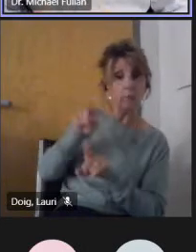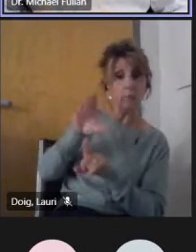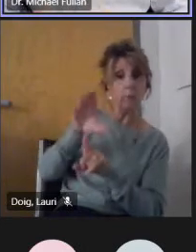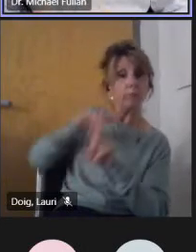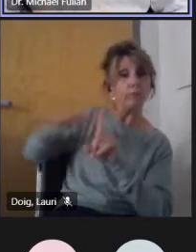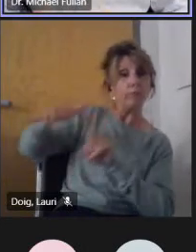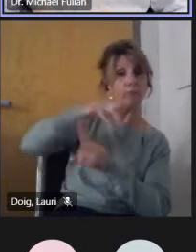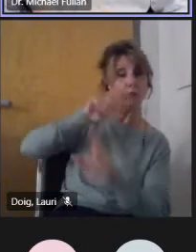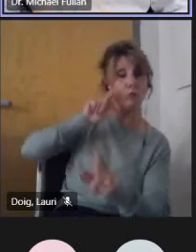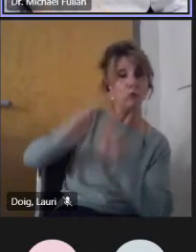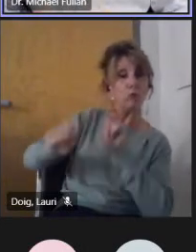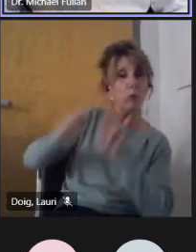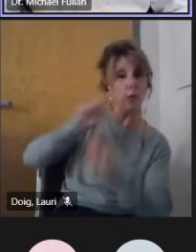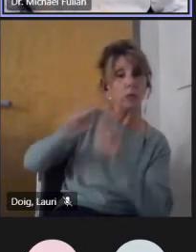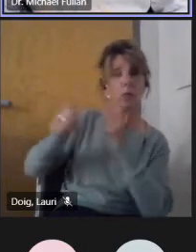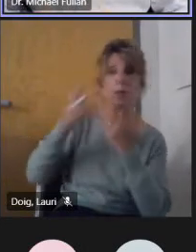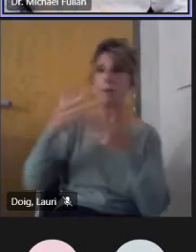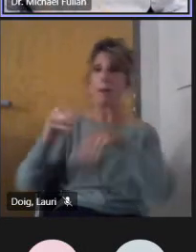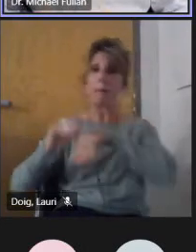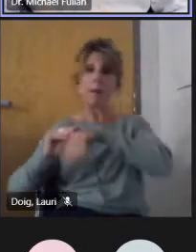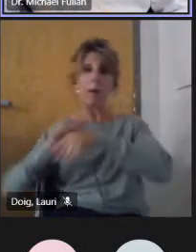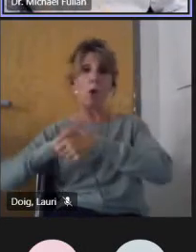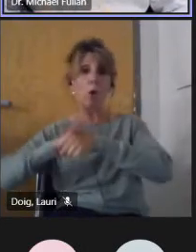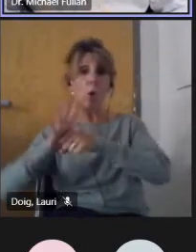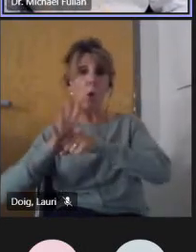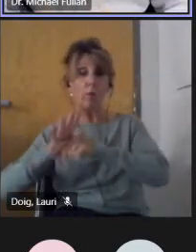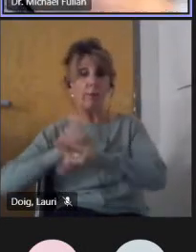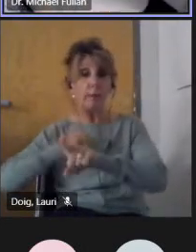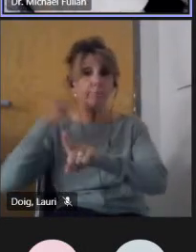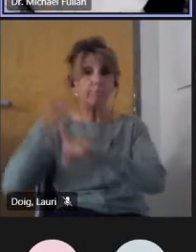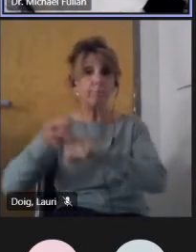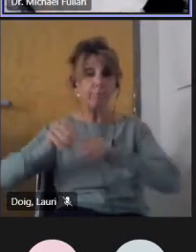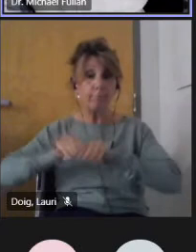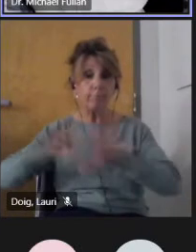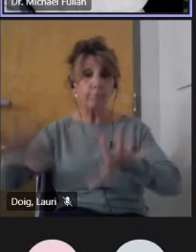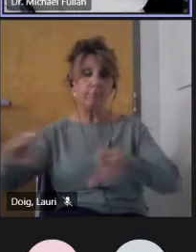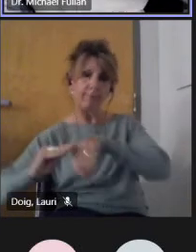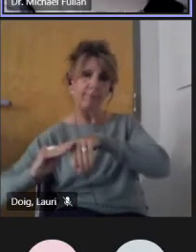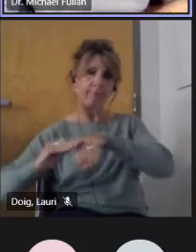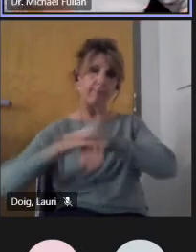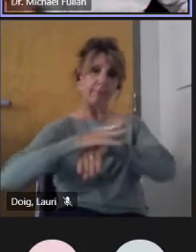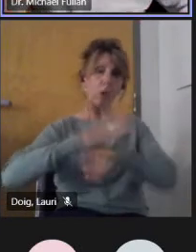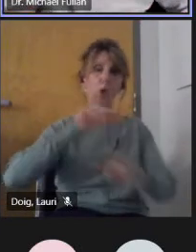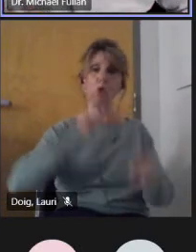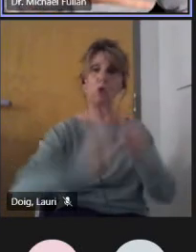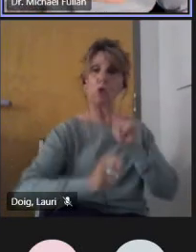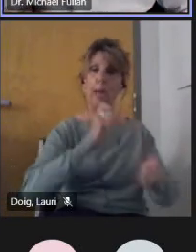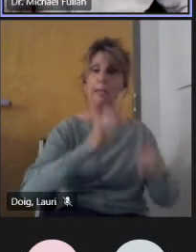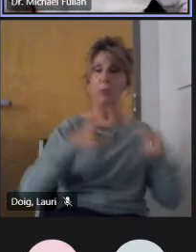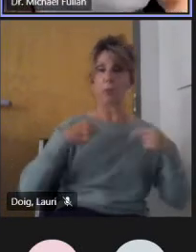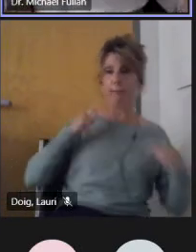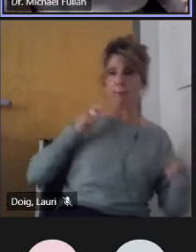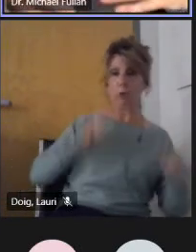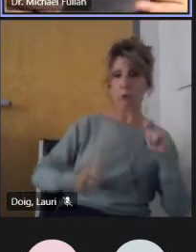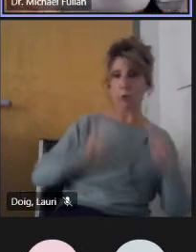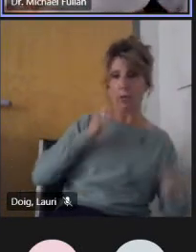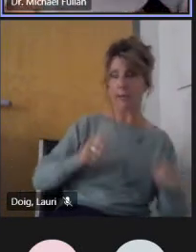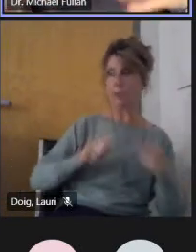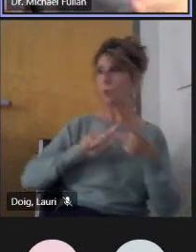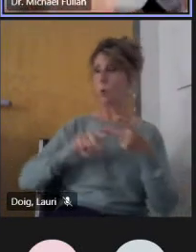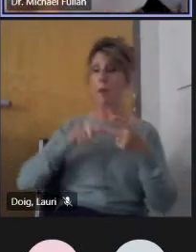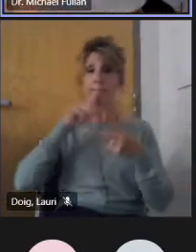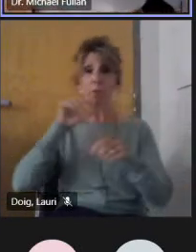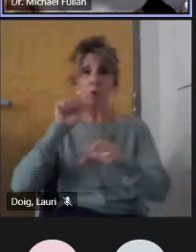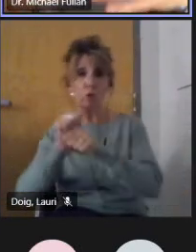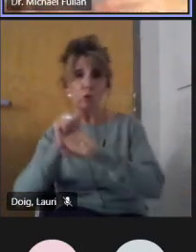But context changes when you leave and take a job somewhere else, where several people leave and you have to replace them.